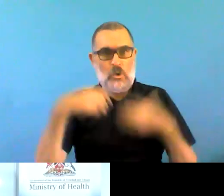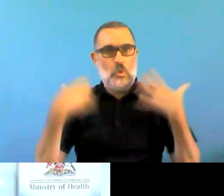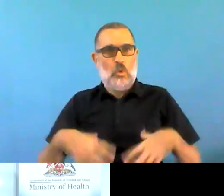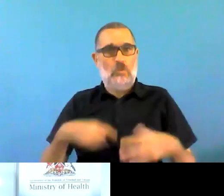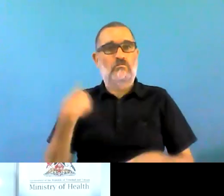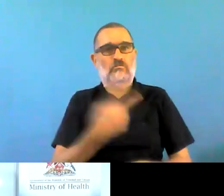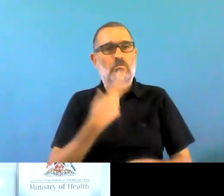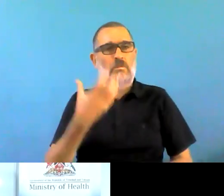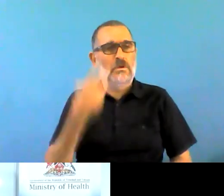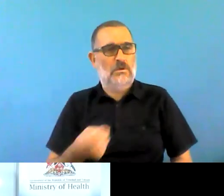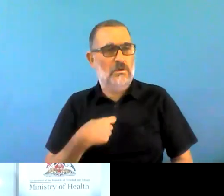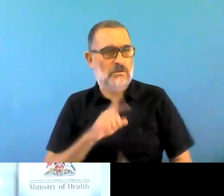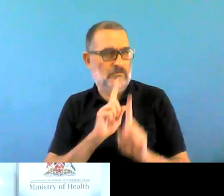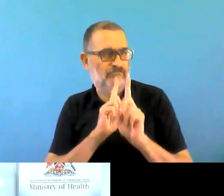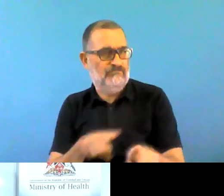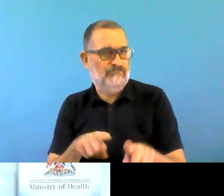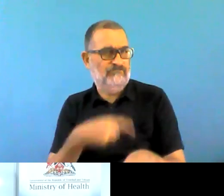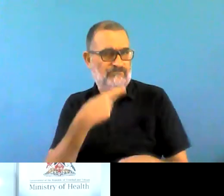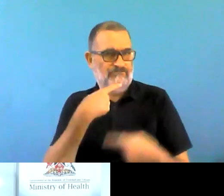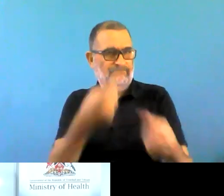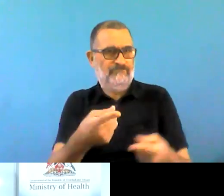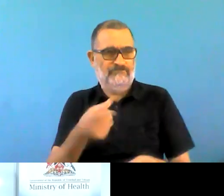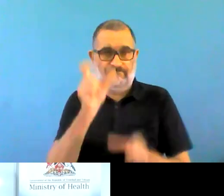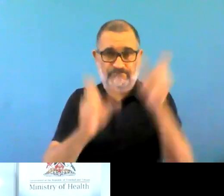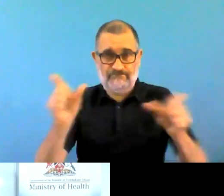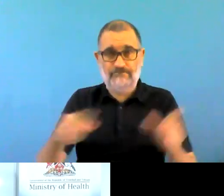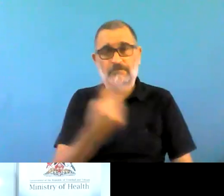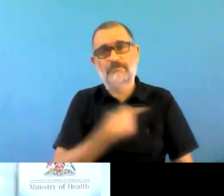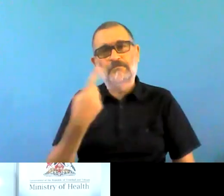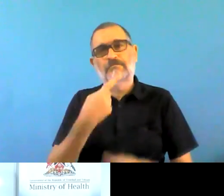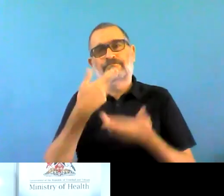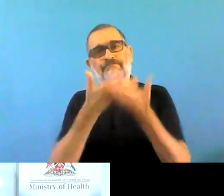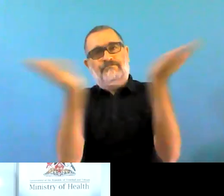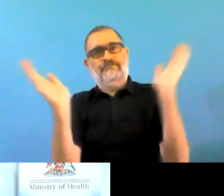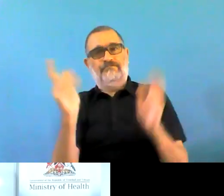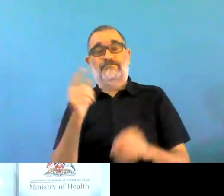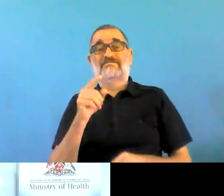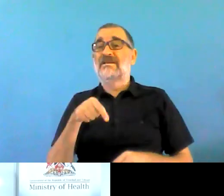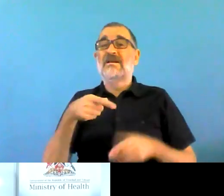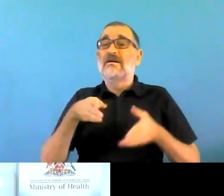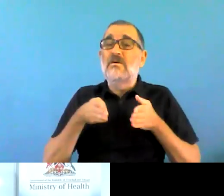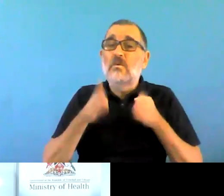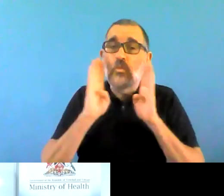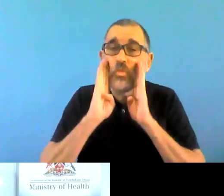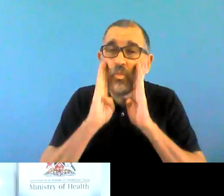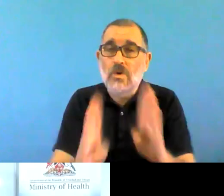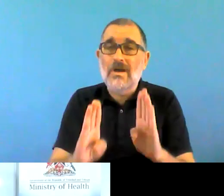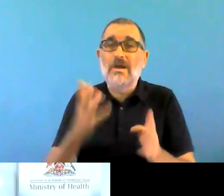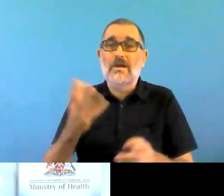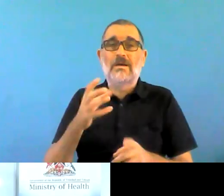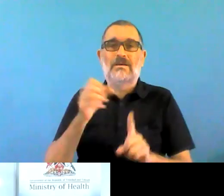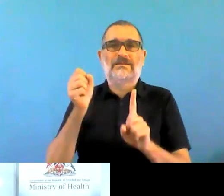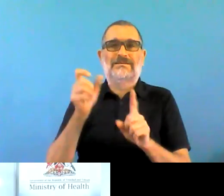way we treat diseases like diabetes and hypertension. And I have said this in my speeches. We never tell anyone,